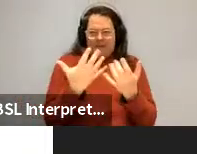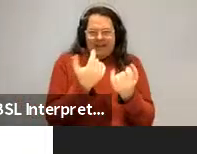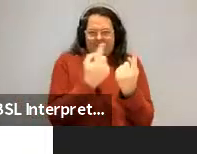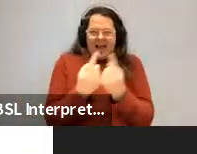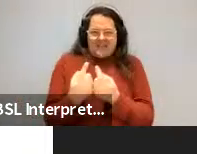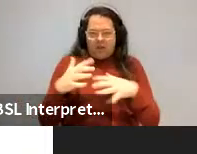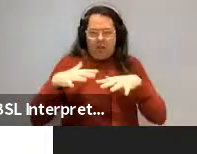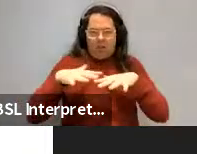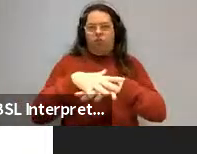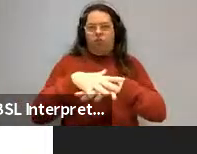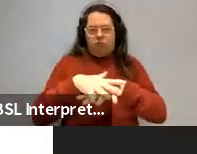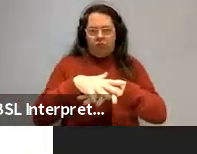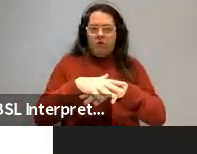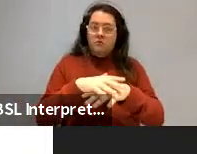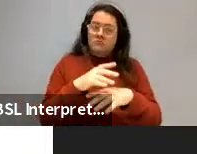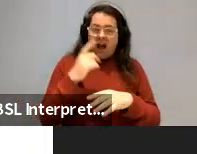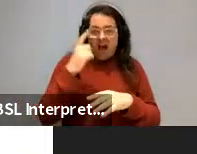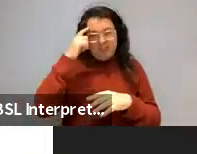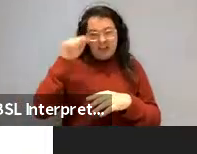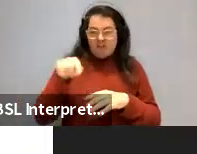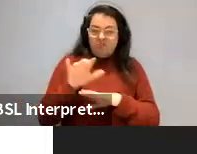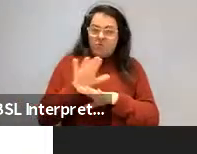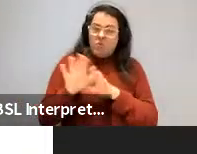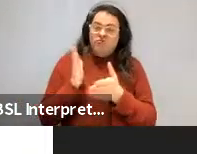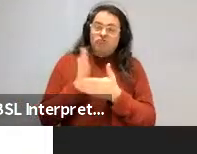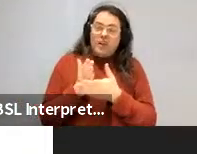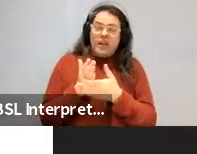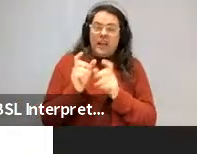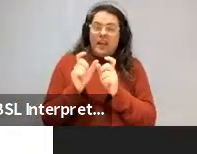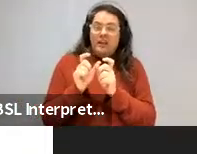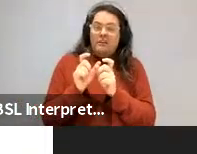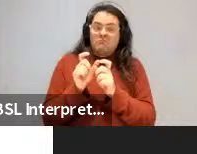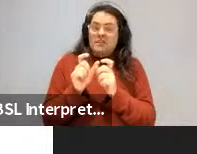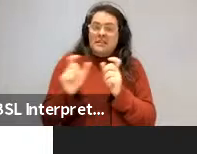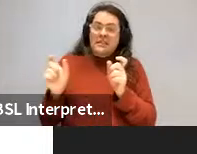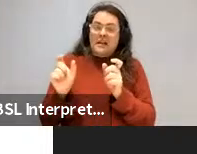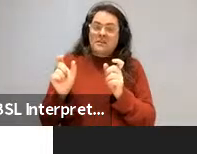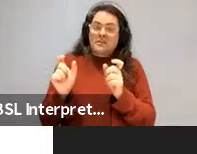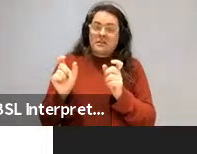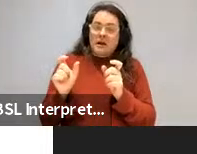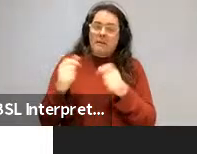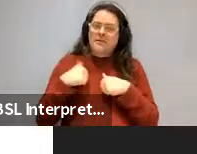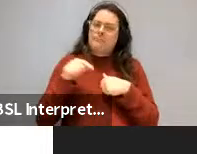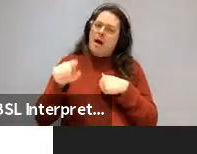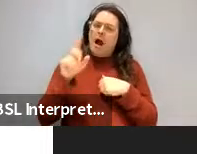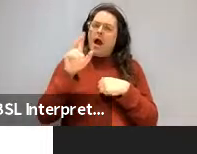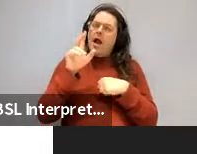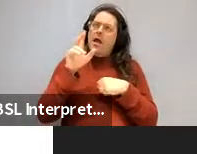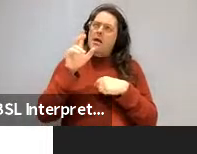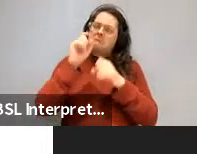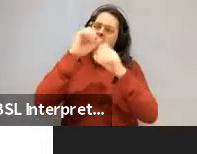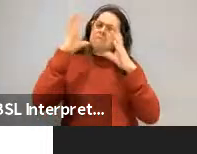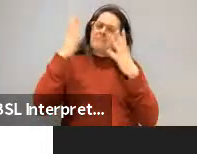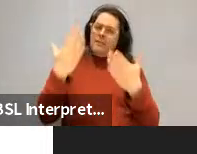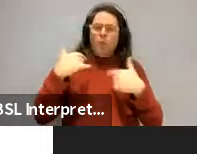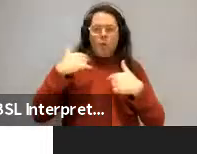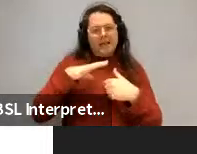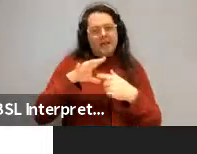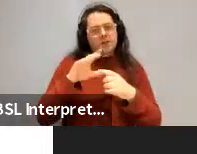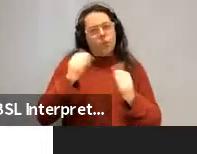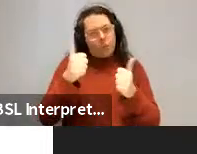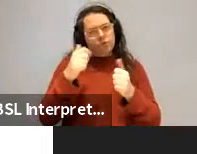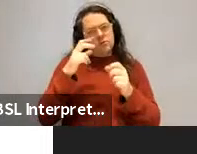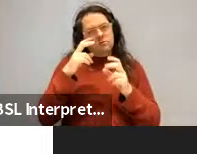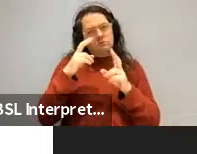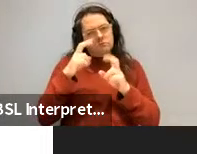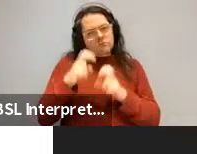be something which is syntax independent, but that's, you know, my conjecture at the, at the moment. Um, you know, we do need good experiments. Uh, and I just want to